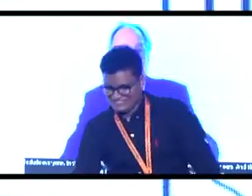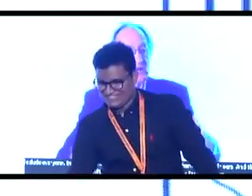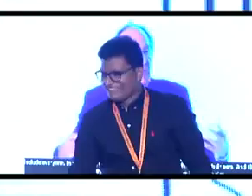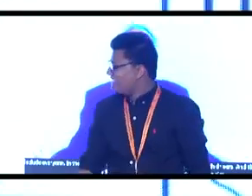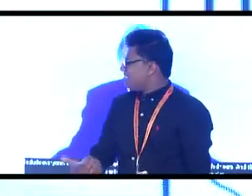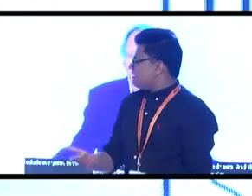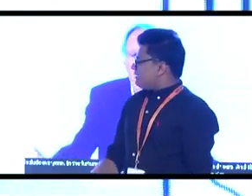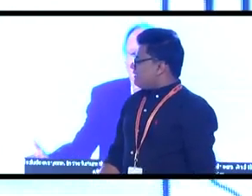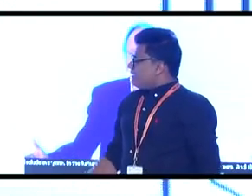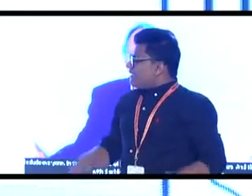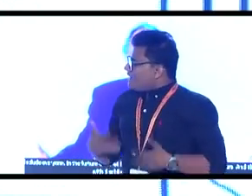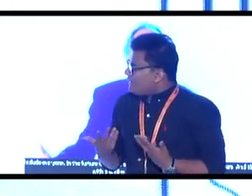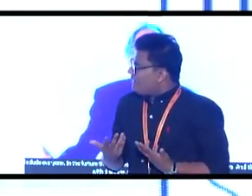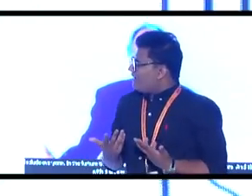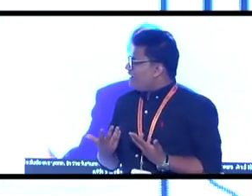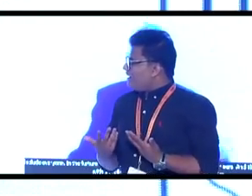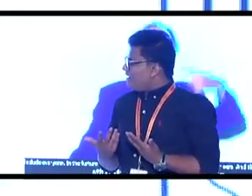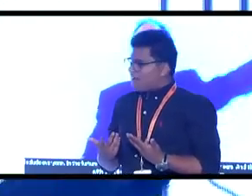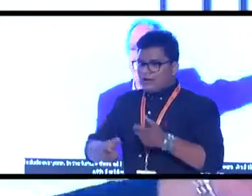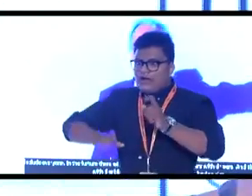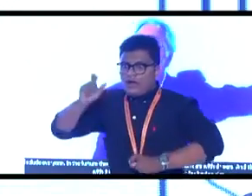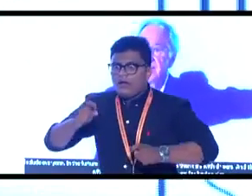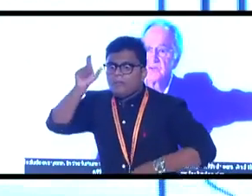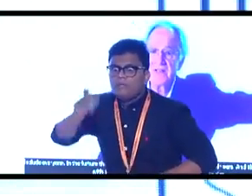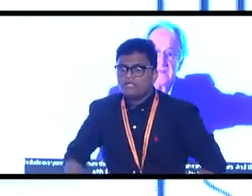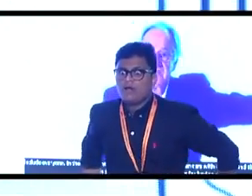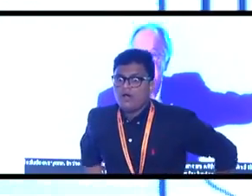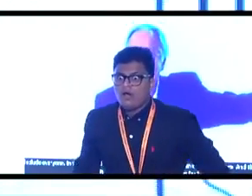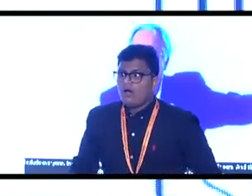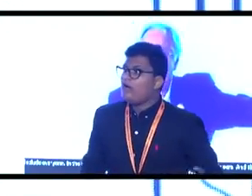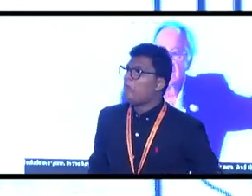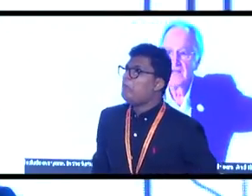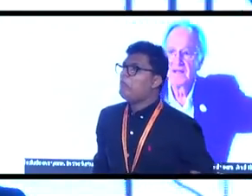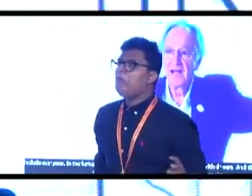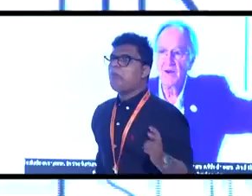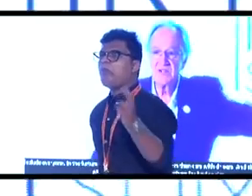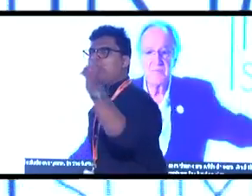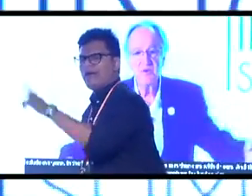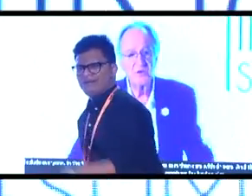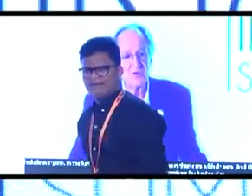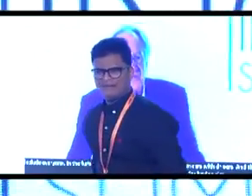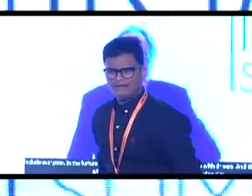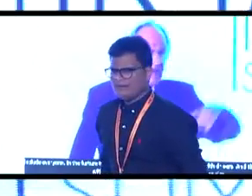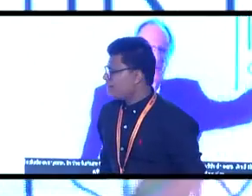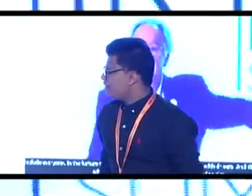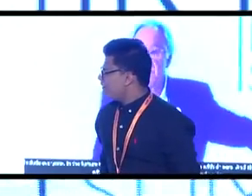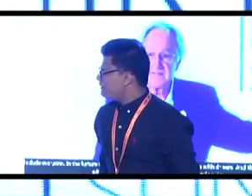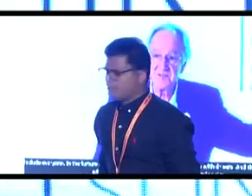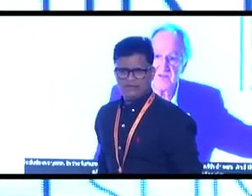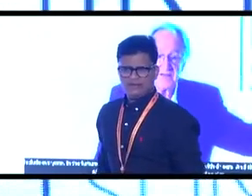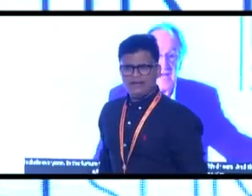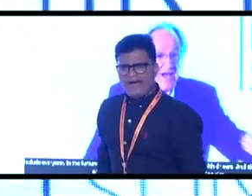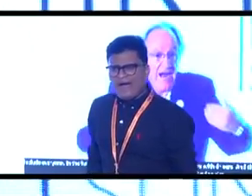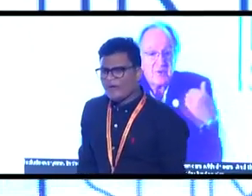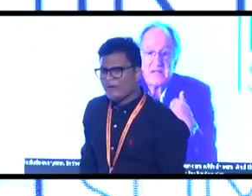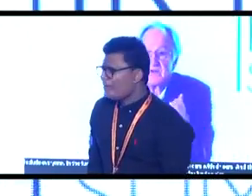I said, how would a person using a wheelchair ever get across that street? How would someone who used crutches ever get across that